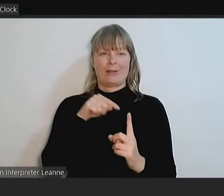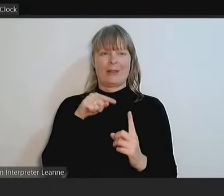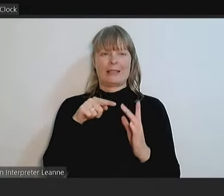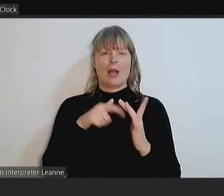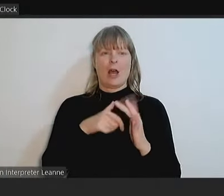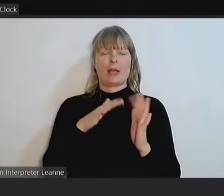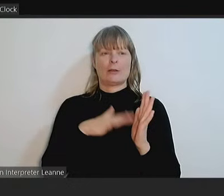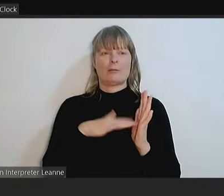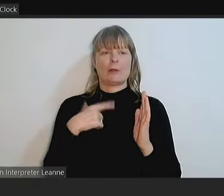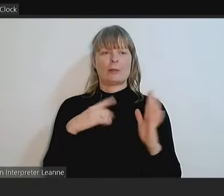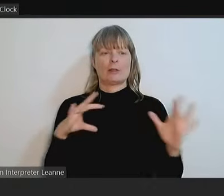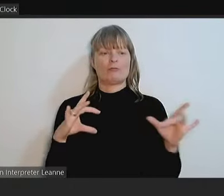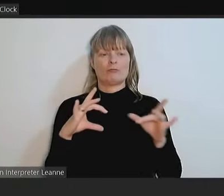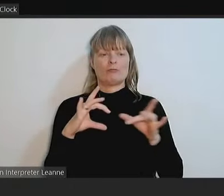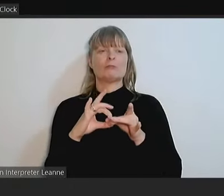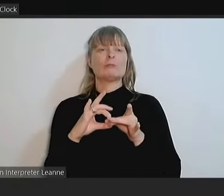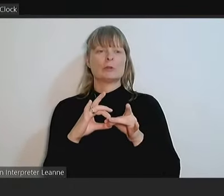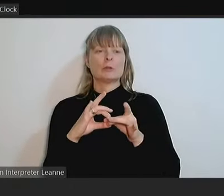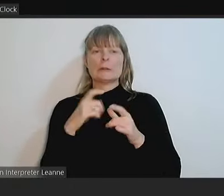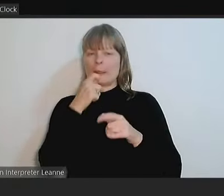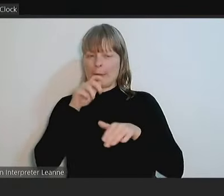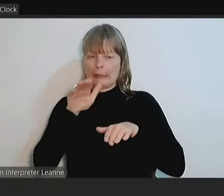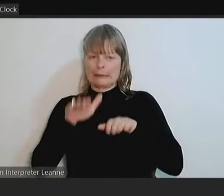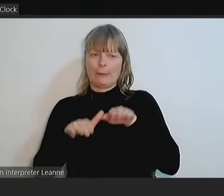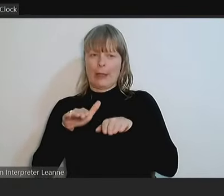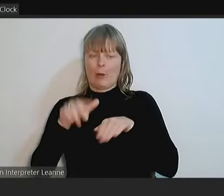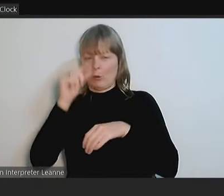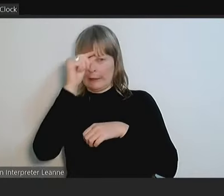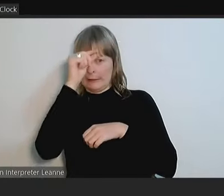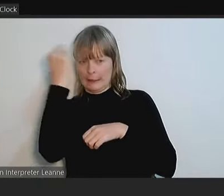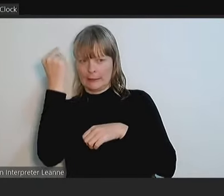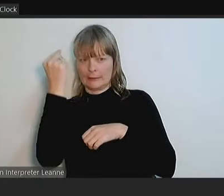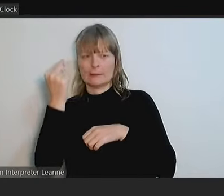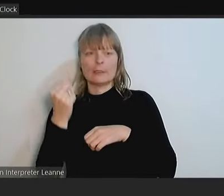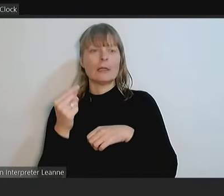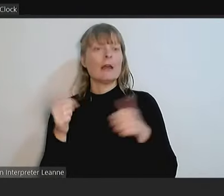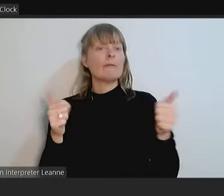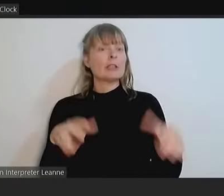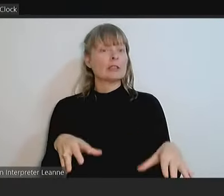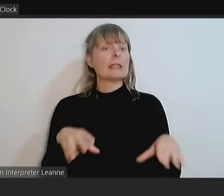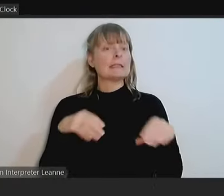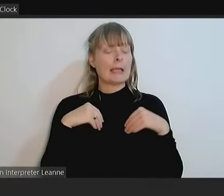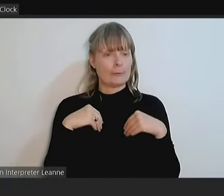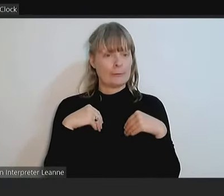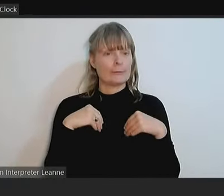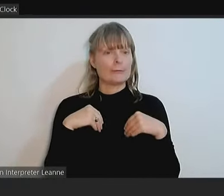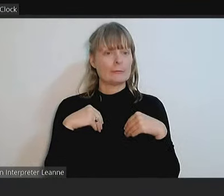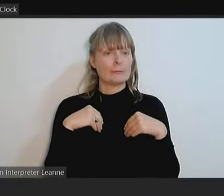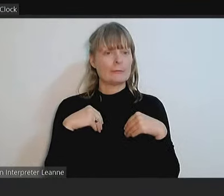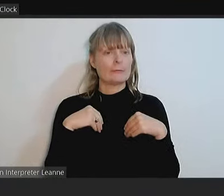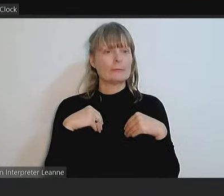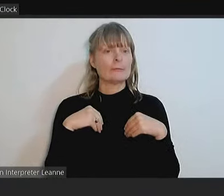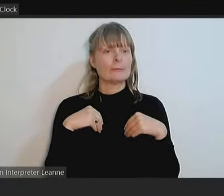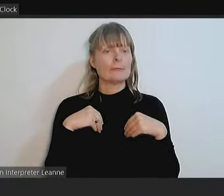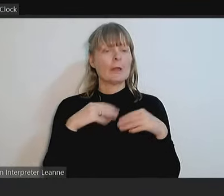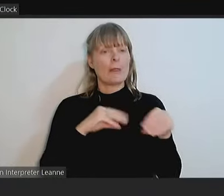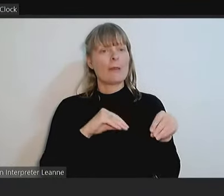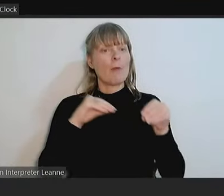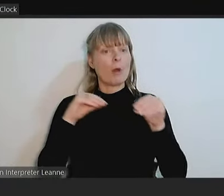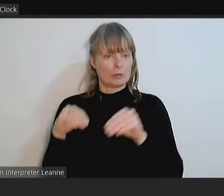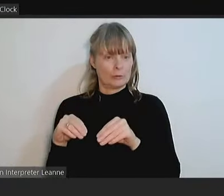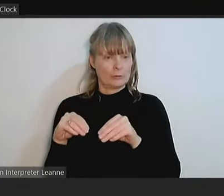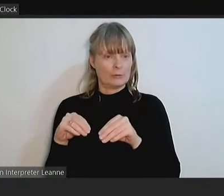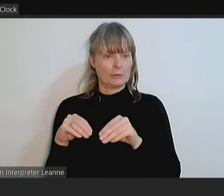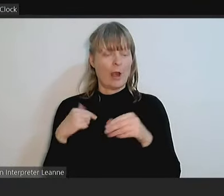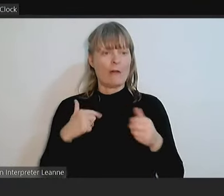similar or intent, it has been accepted as part of the substantive motion. I've allowed question time